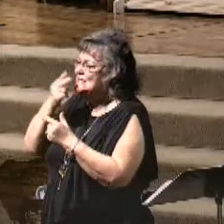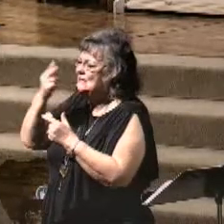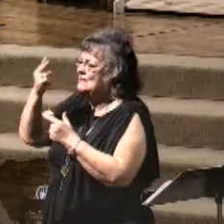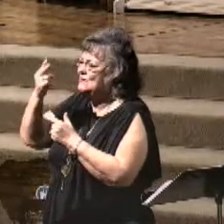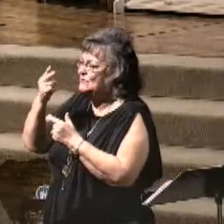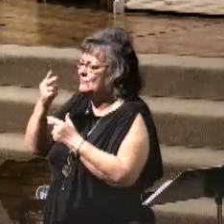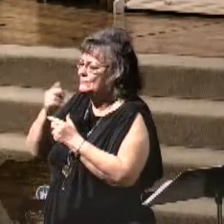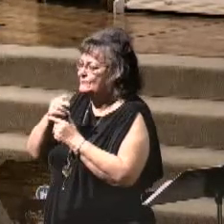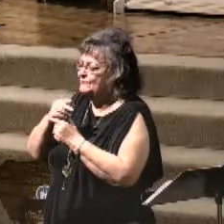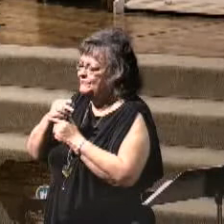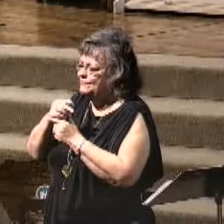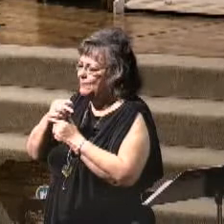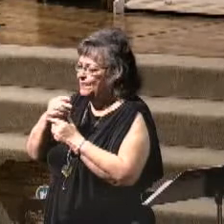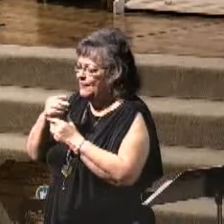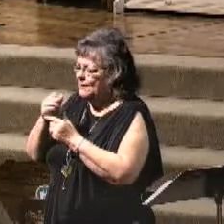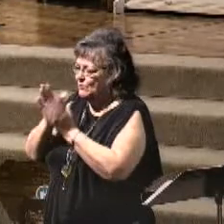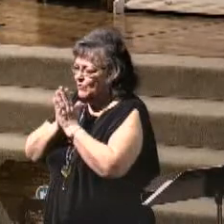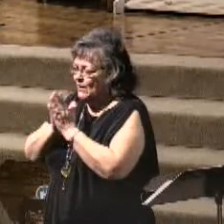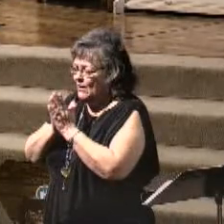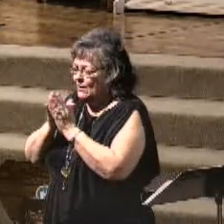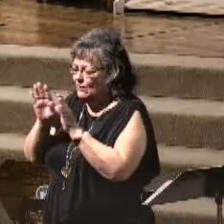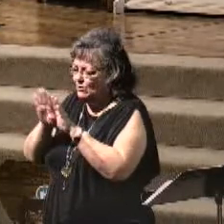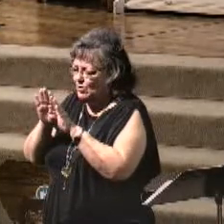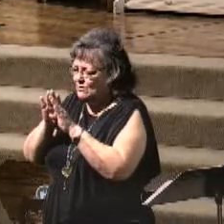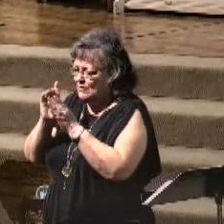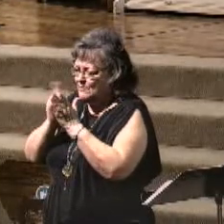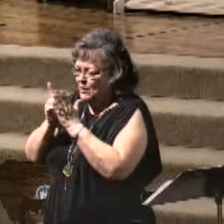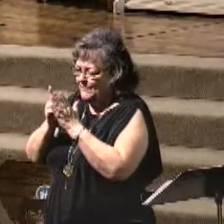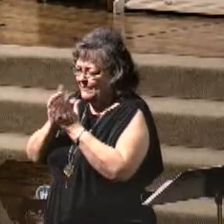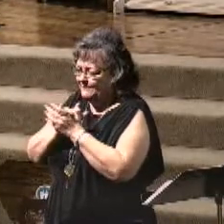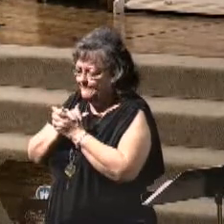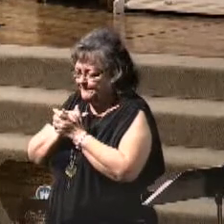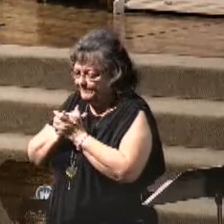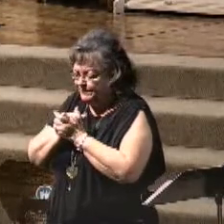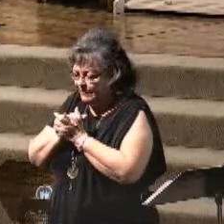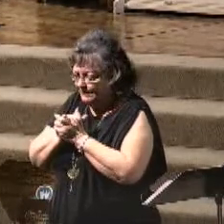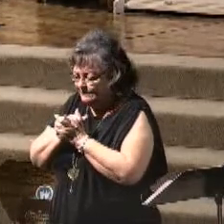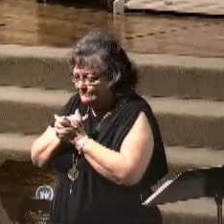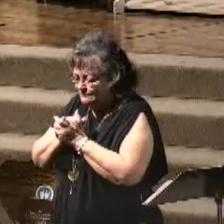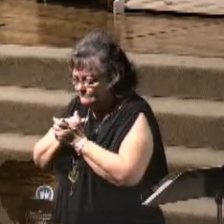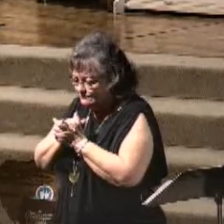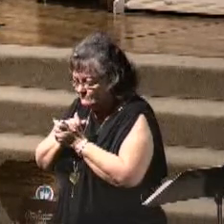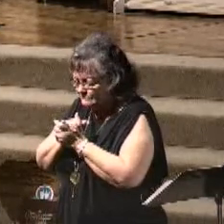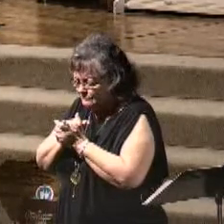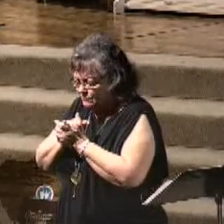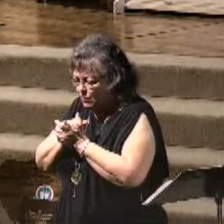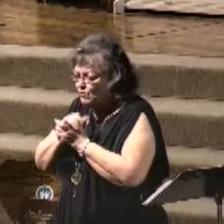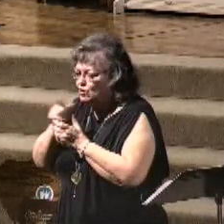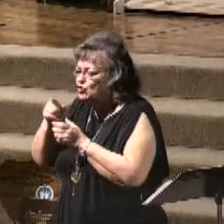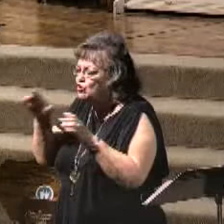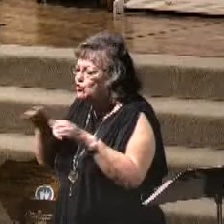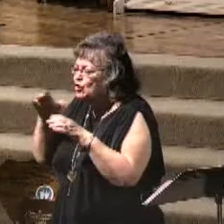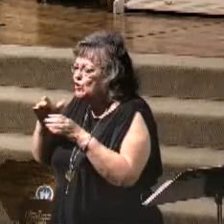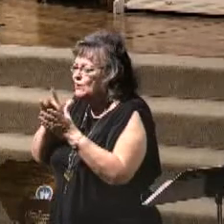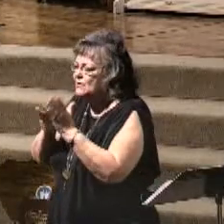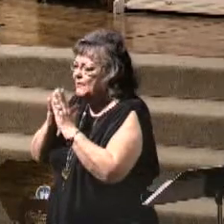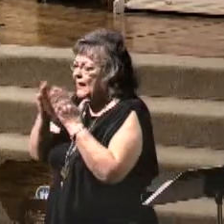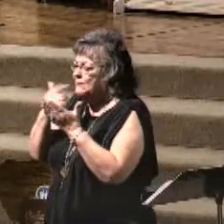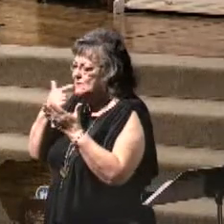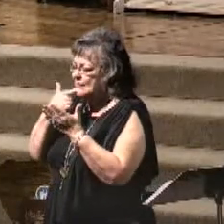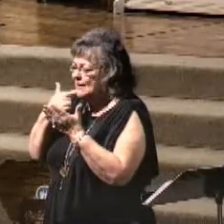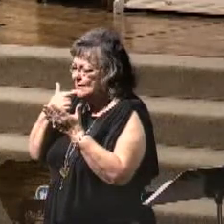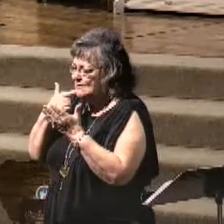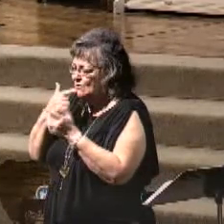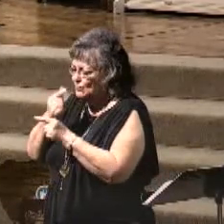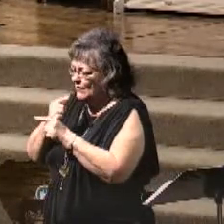I'll close the prayer in just a moment. Our heads are bowed. Our eyes are closed. Would you do what the Bible says would be the right thing to do? Would